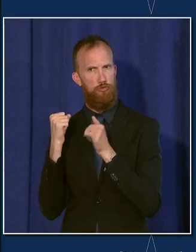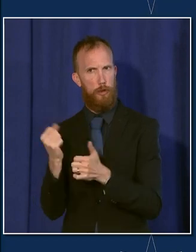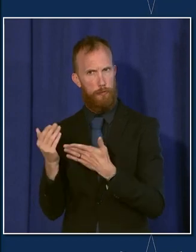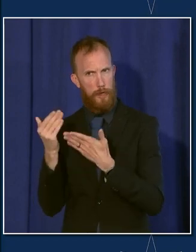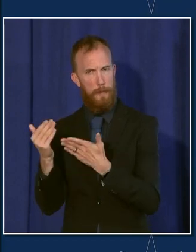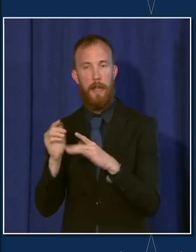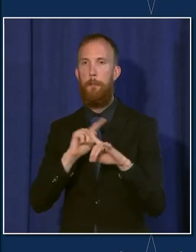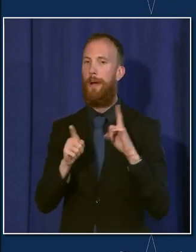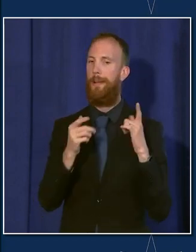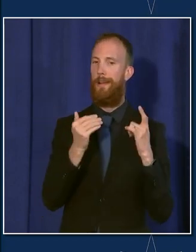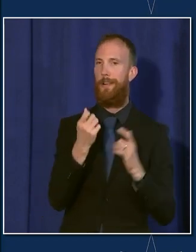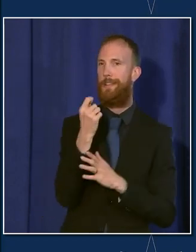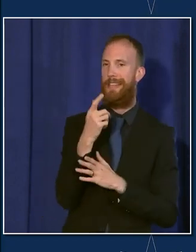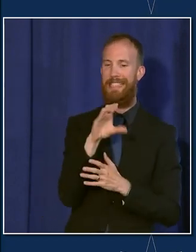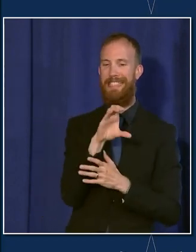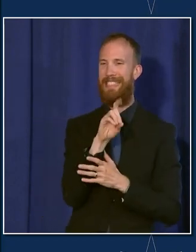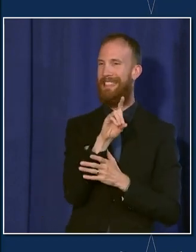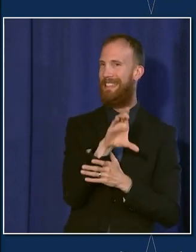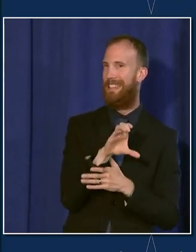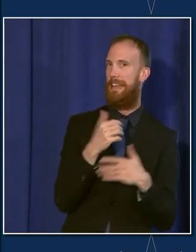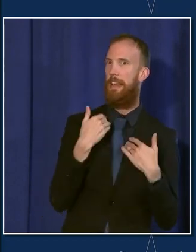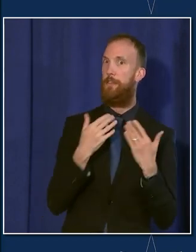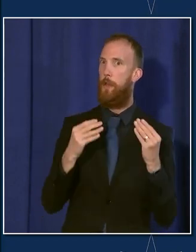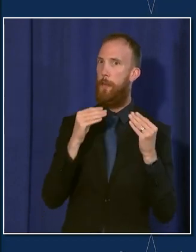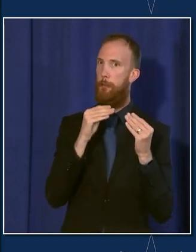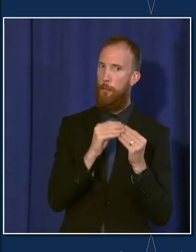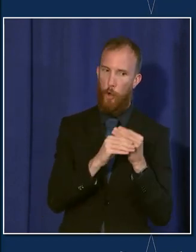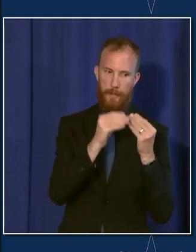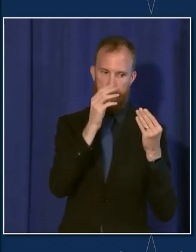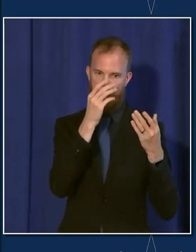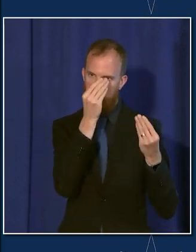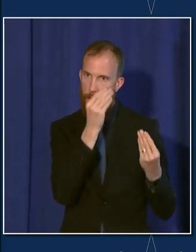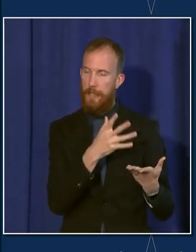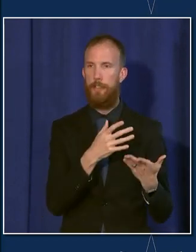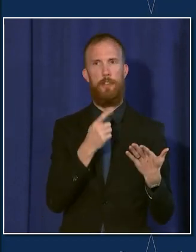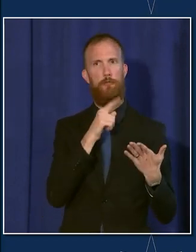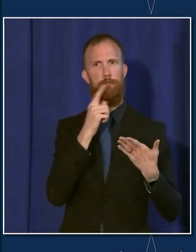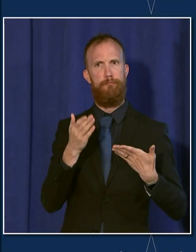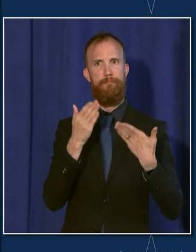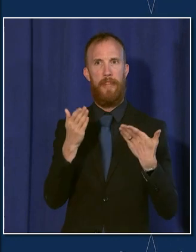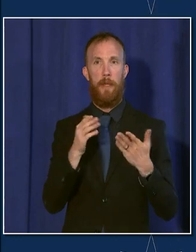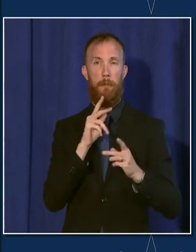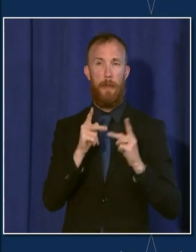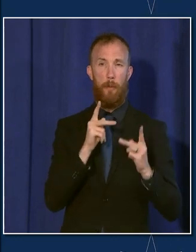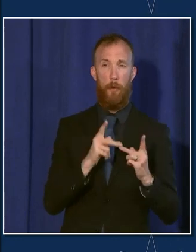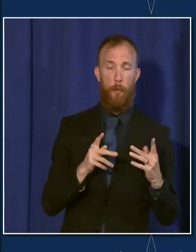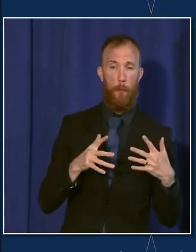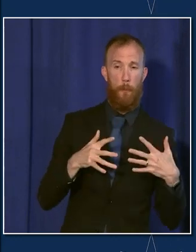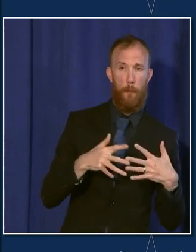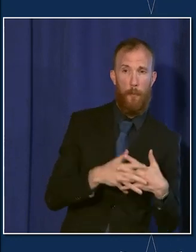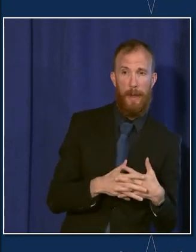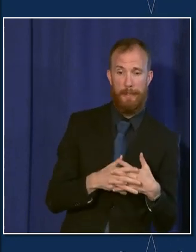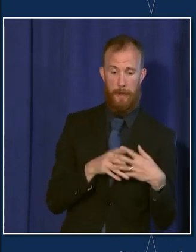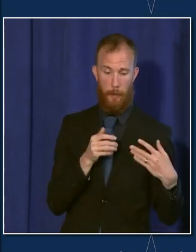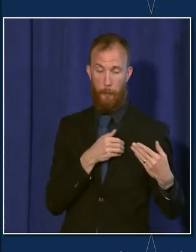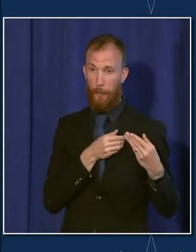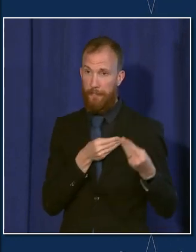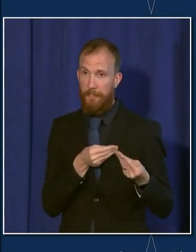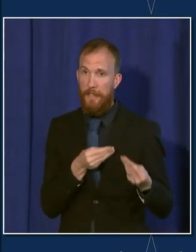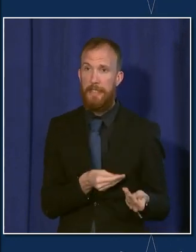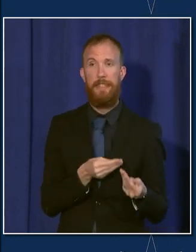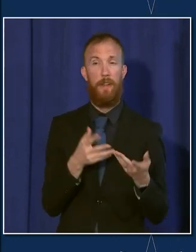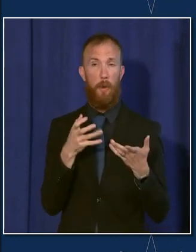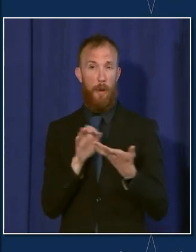has now strengthened those guidelines. People who are pregnant, breastfeeding, trying to get pregnant or might become pregnant in the future, vaccine is